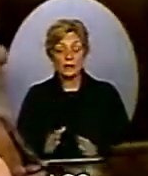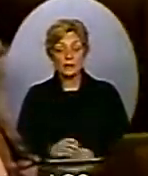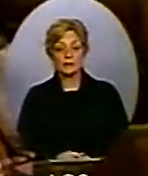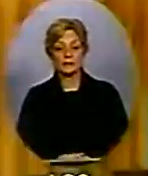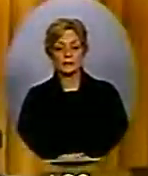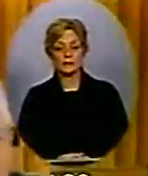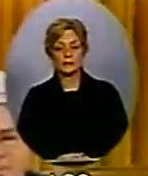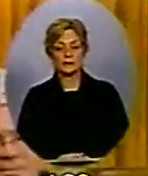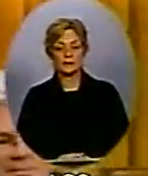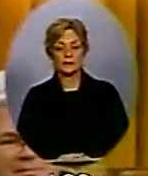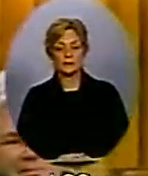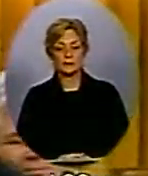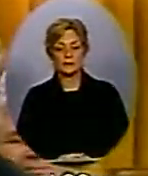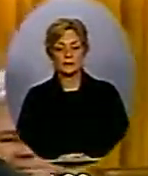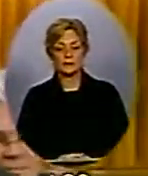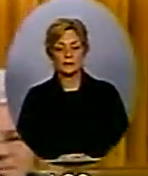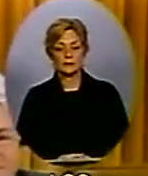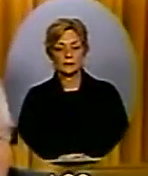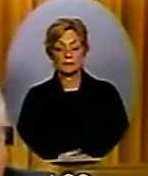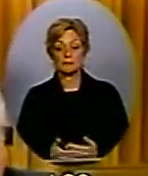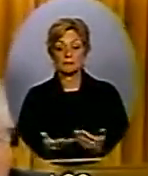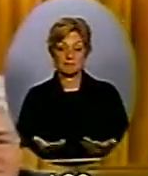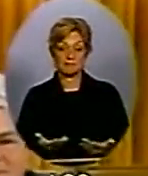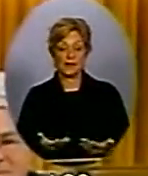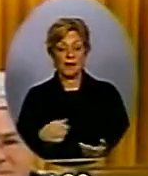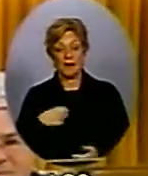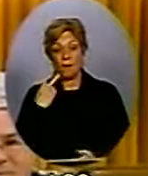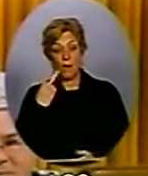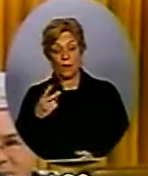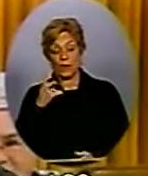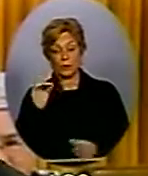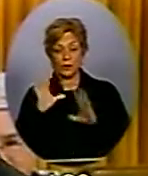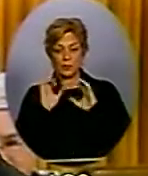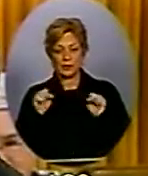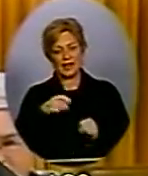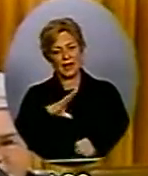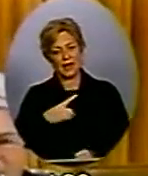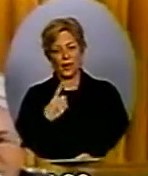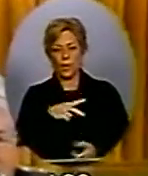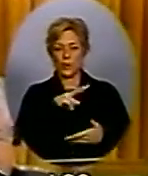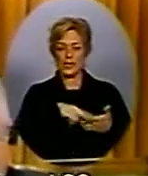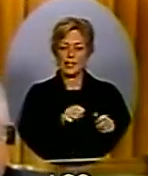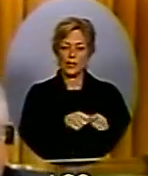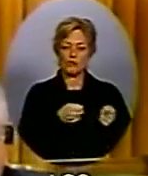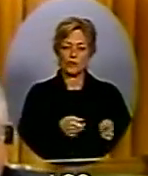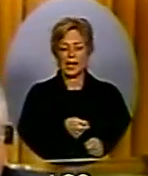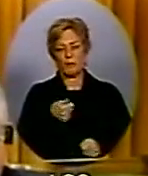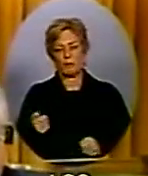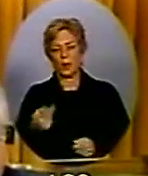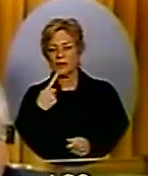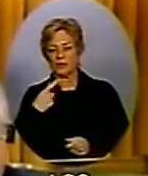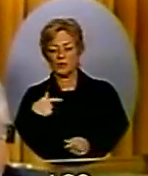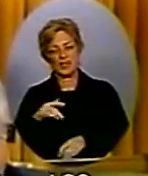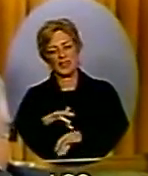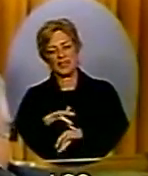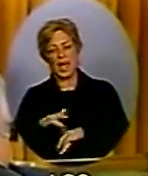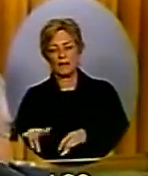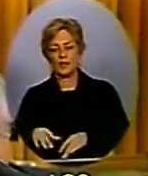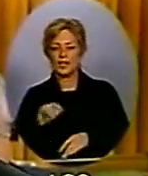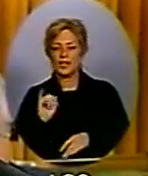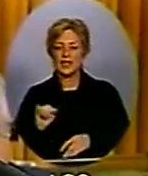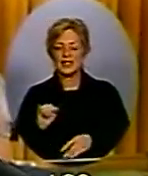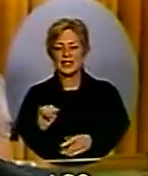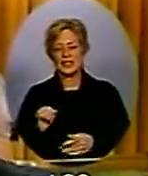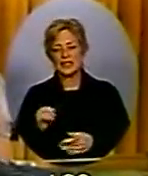Well, there you go, Mr. Speaker. We've got one guy reading the newspaper and the next guy saying he doesn't really care whether the donations are legal or illegal. We're